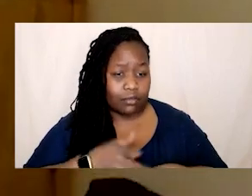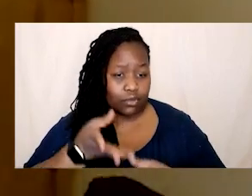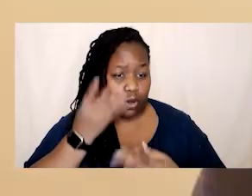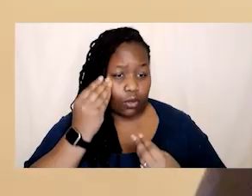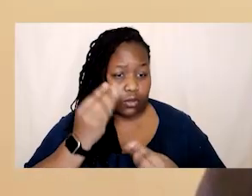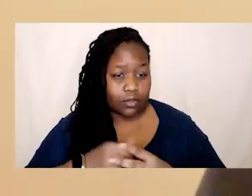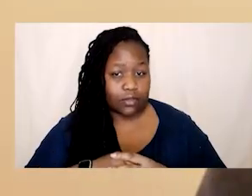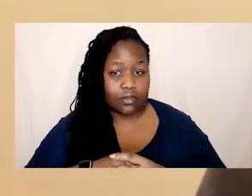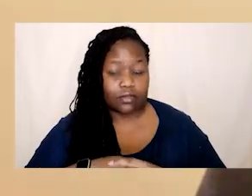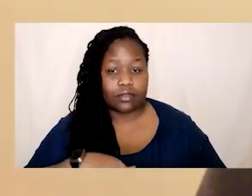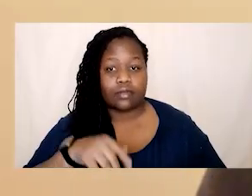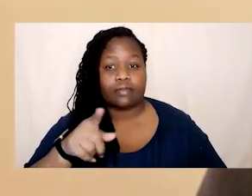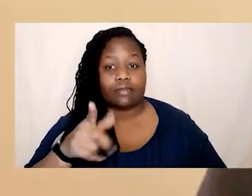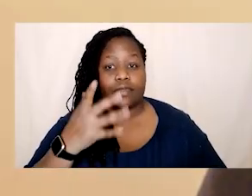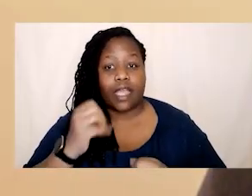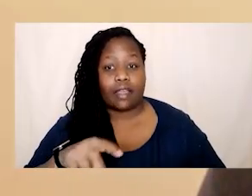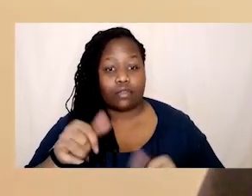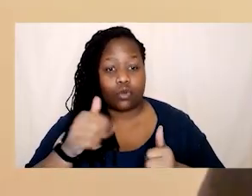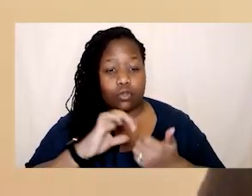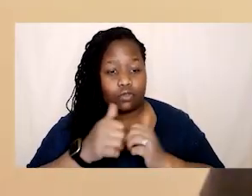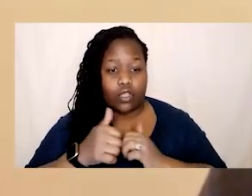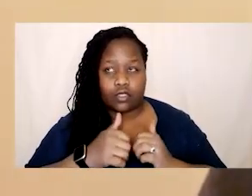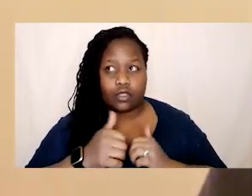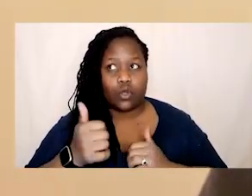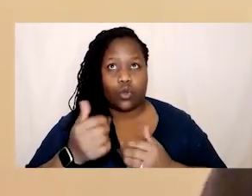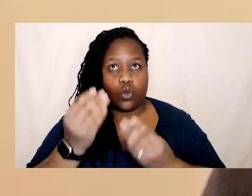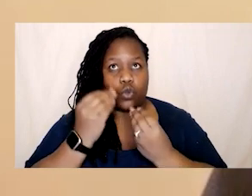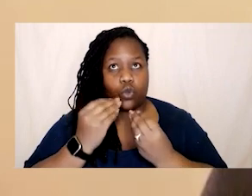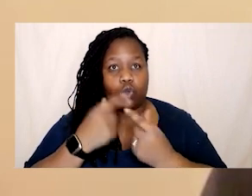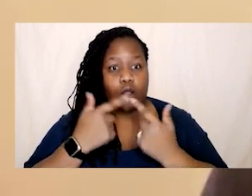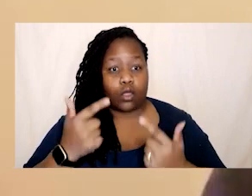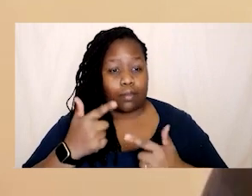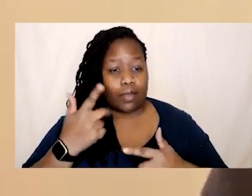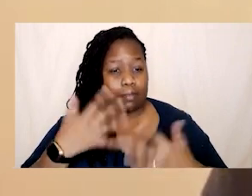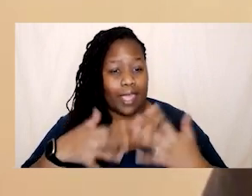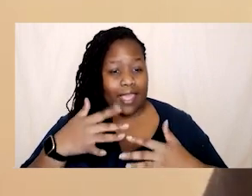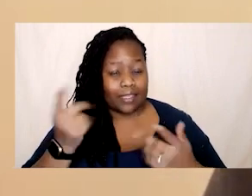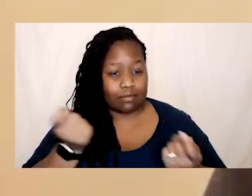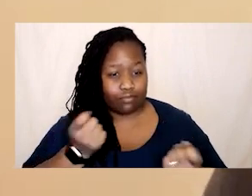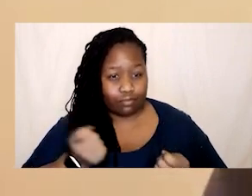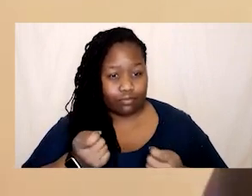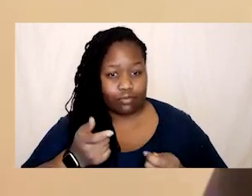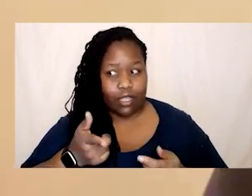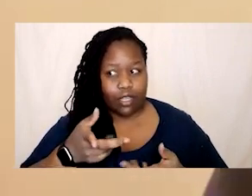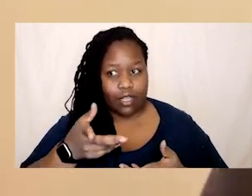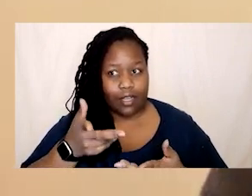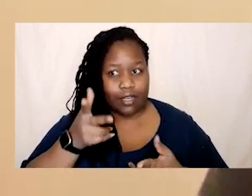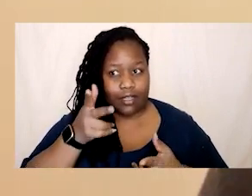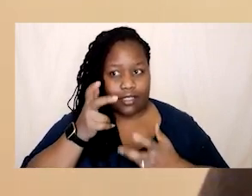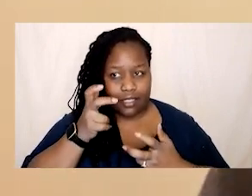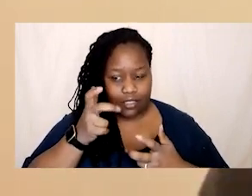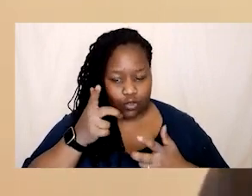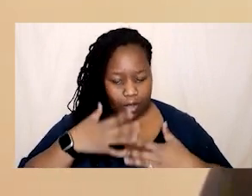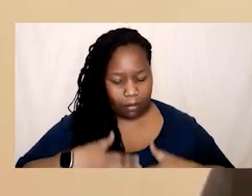lot of time i mean i have a good friend as well who taught me a lot about pain management who taught me a lot about listening to my body signal who told me a lot about